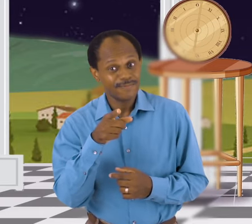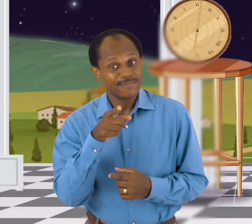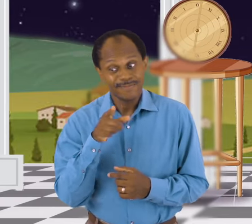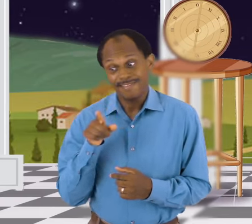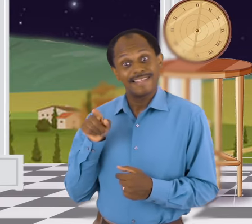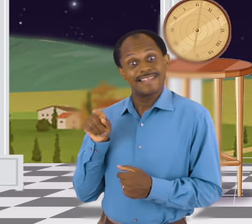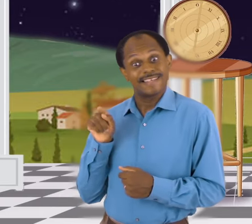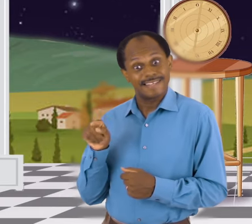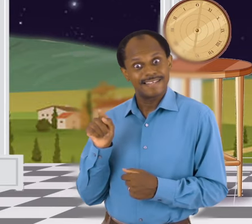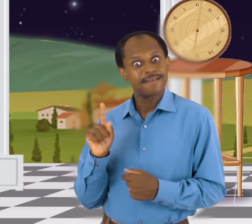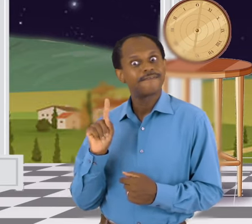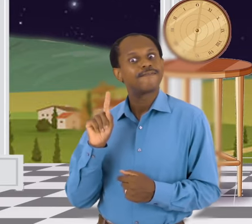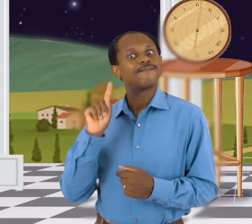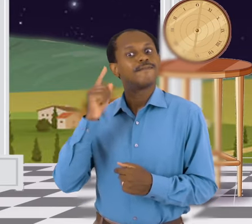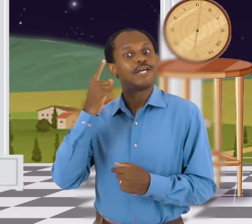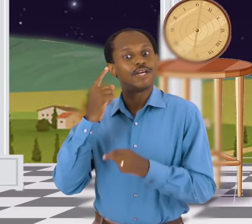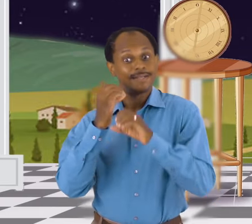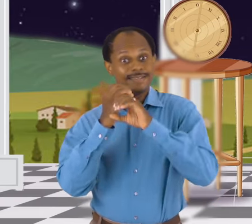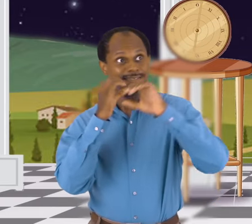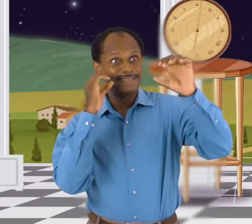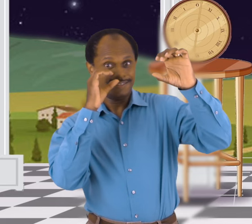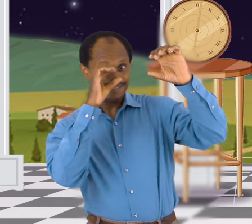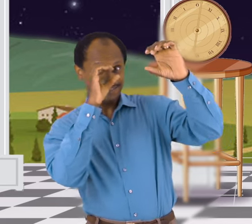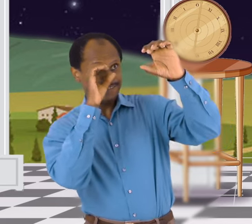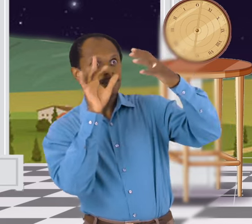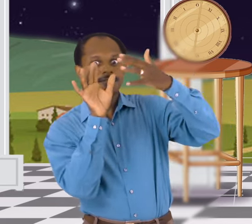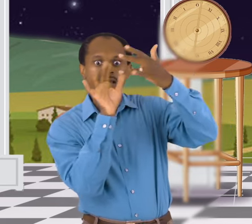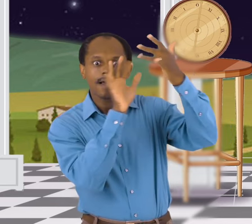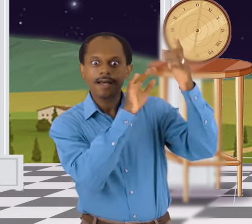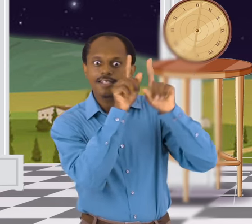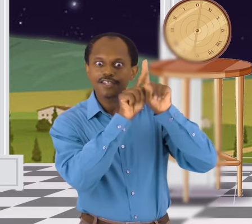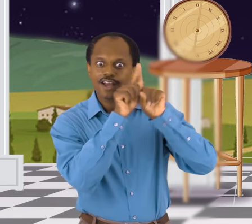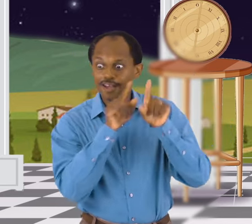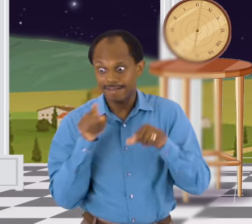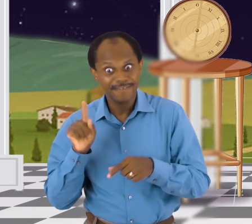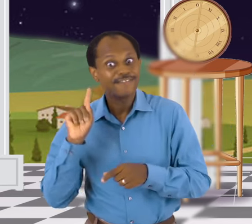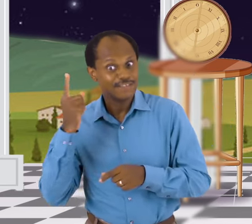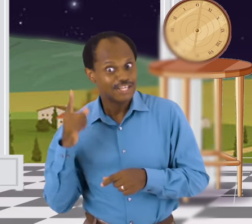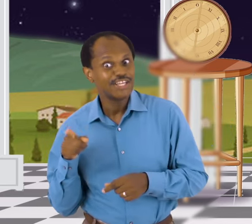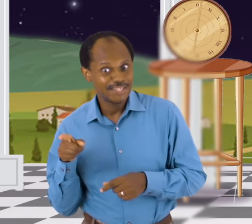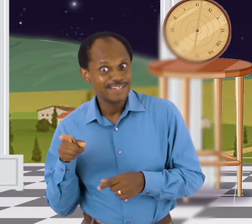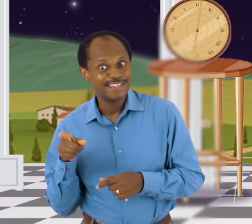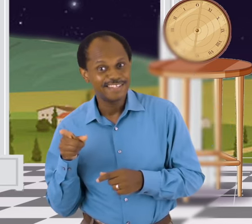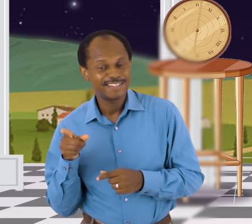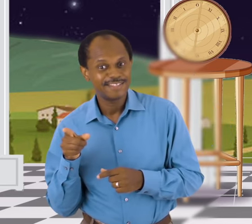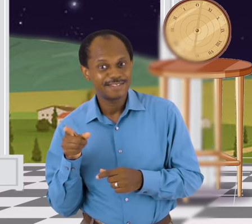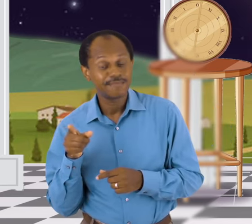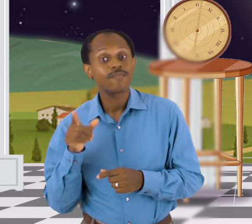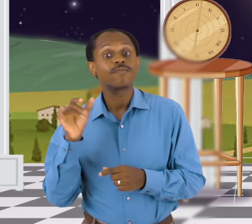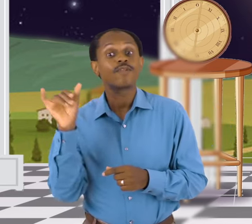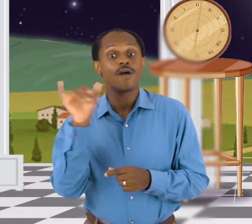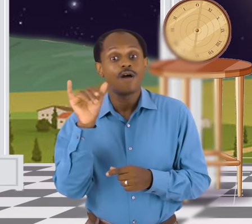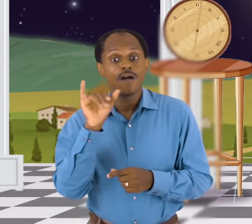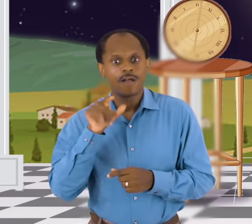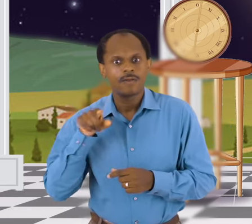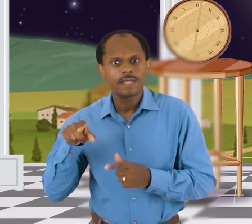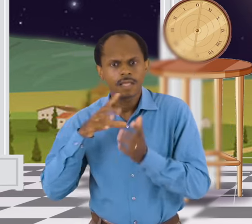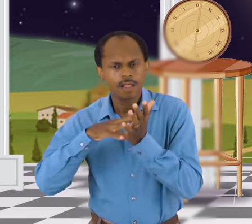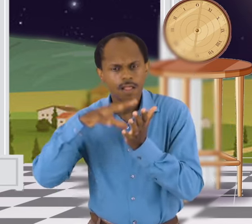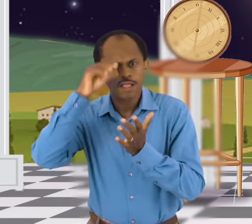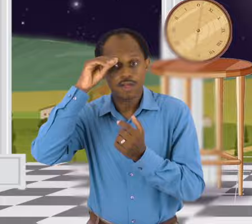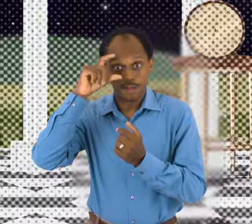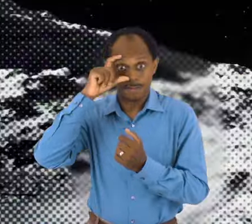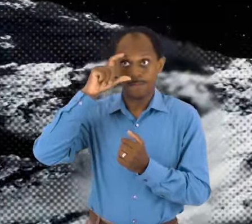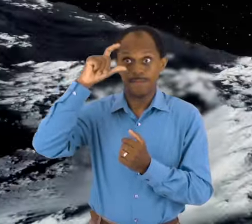He was the first person to use a telescope to study the stars. And he also discovered